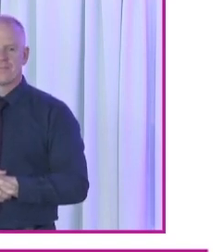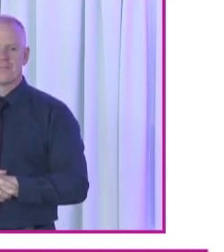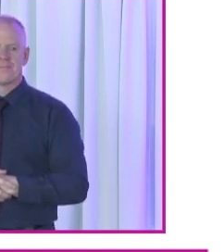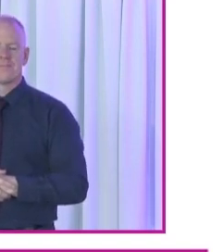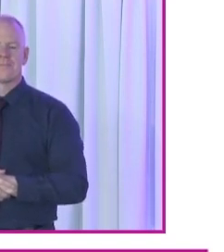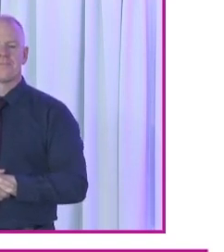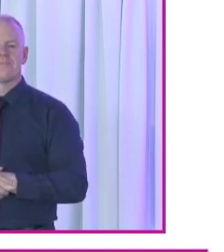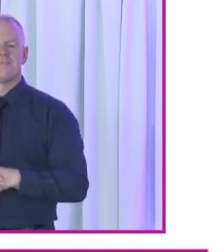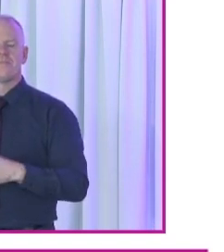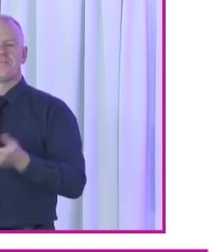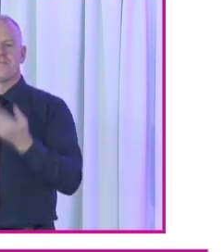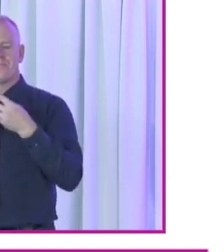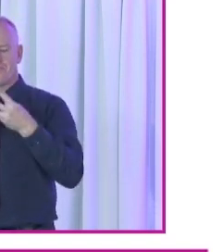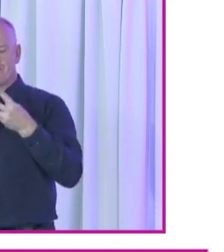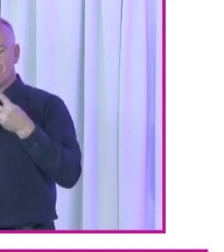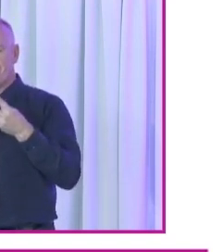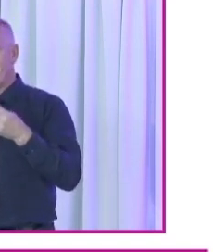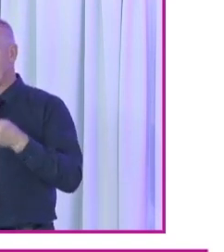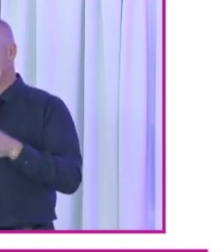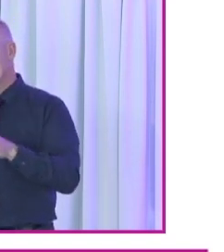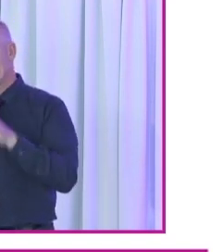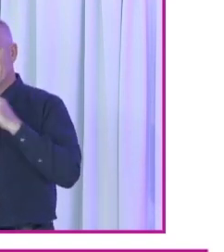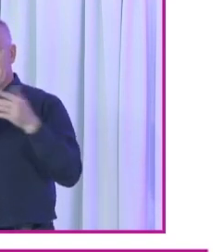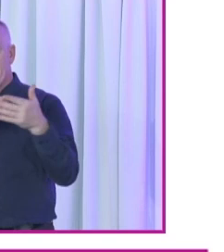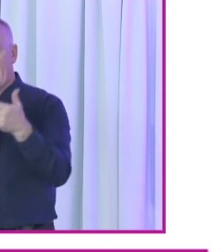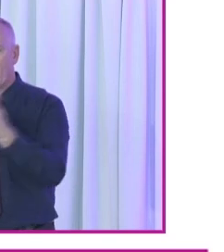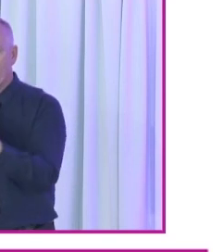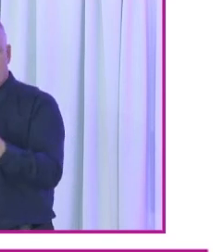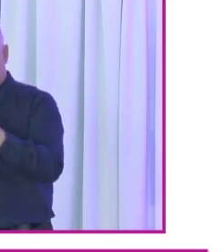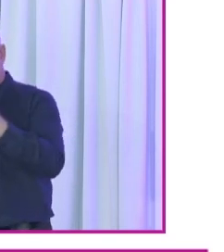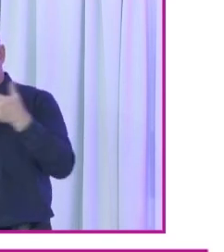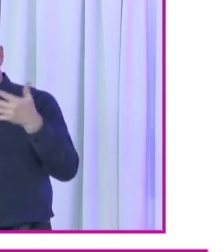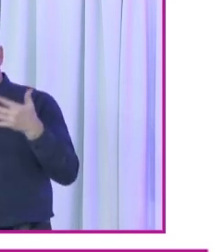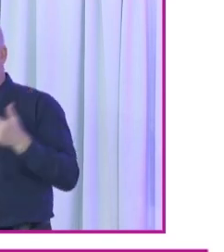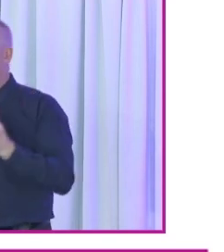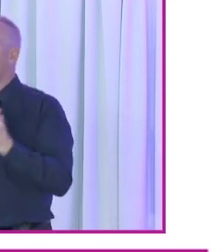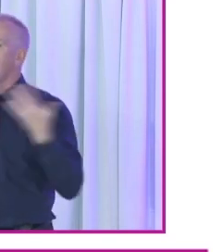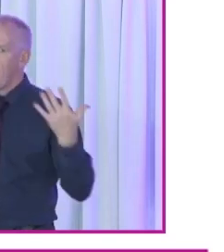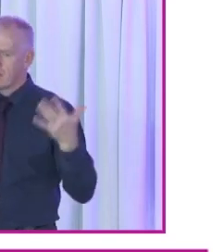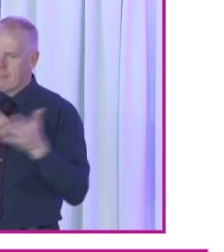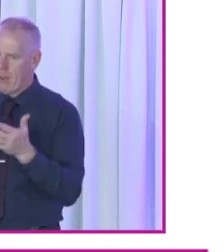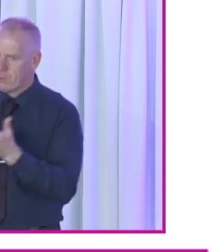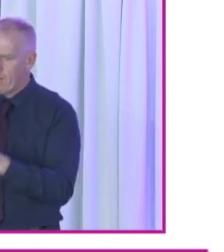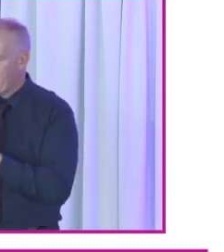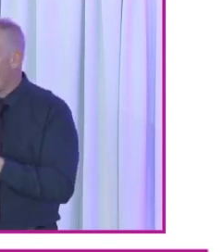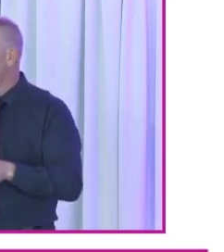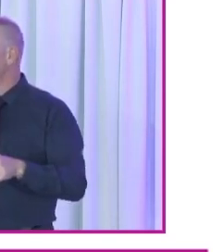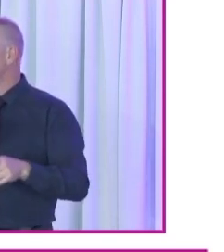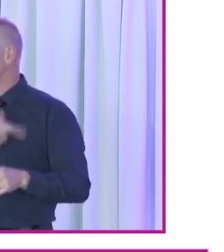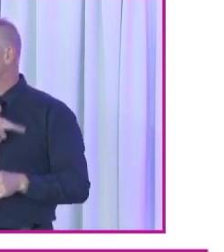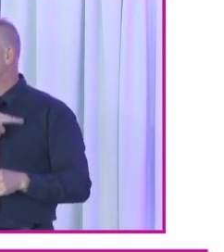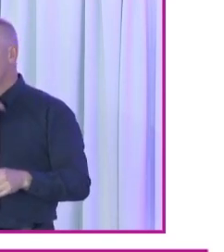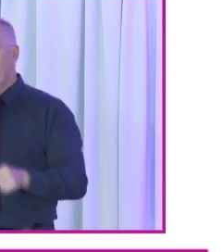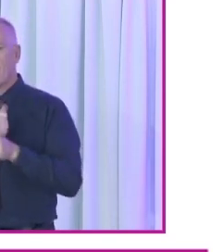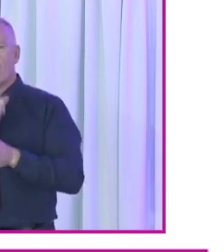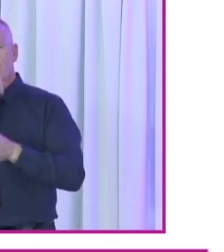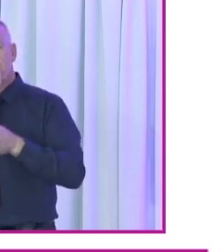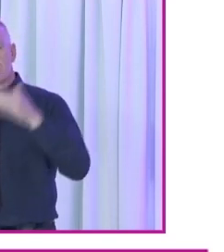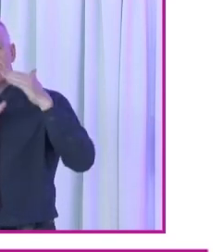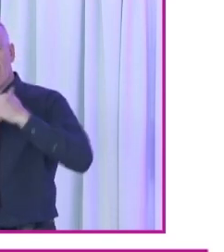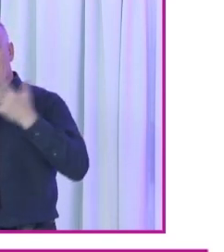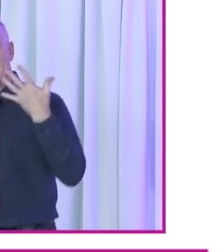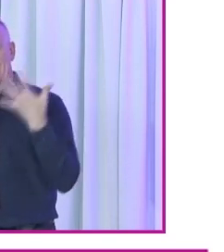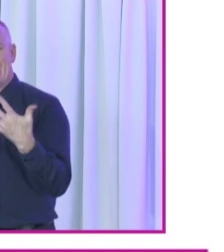So in terms of the different barriers, there was many barriers that were raised across, but in terms of the top six,